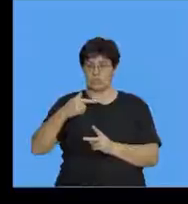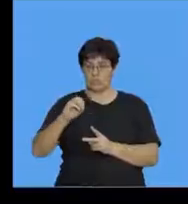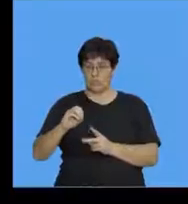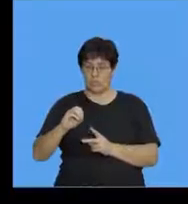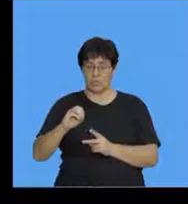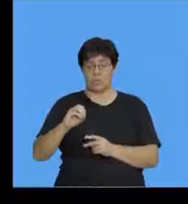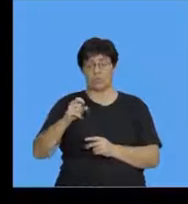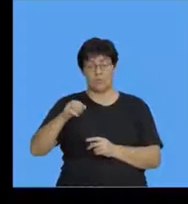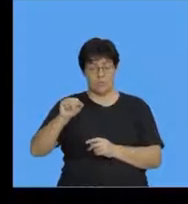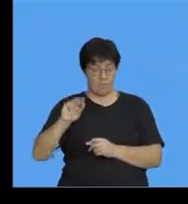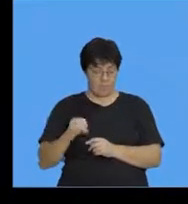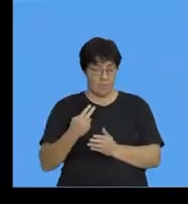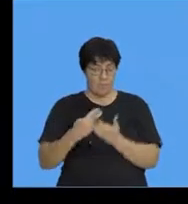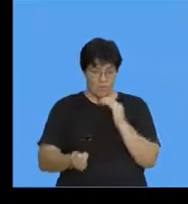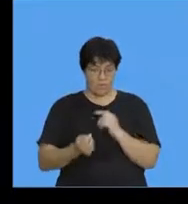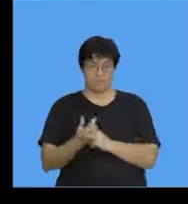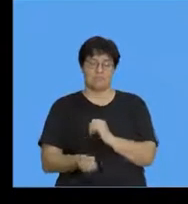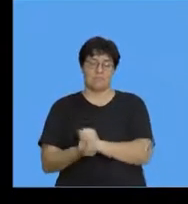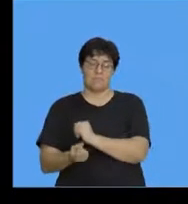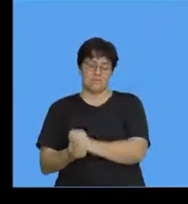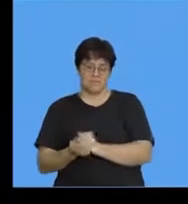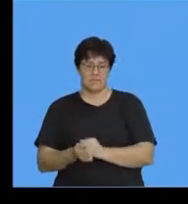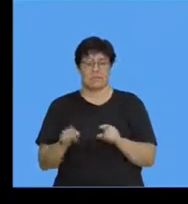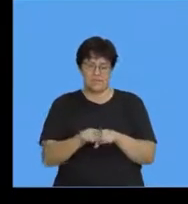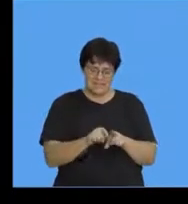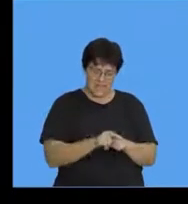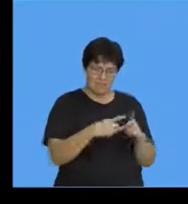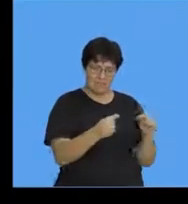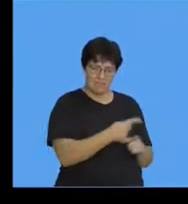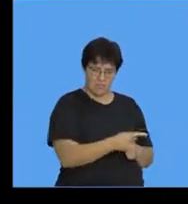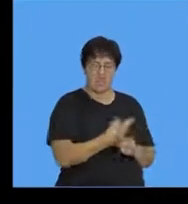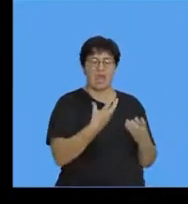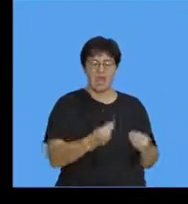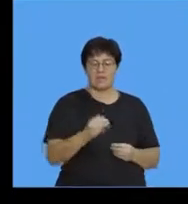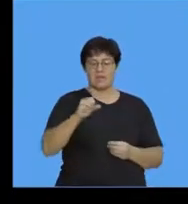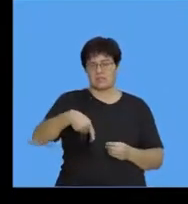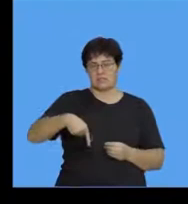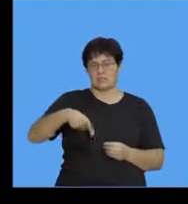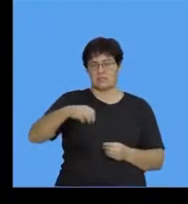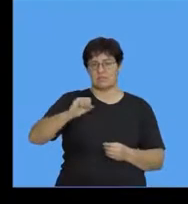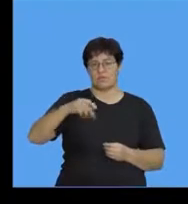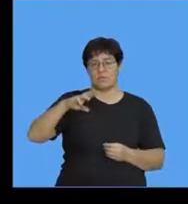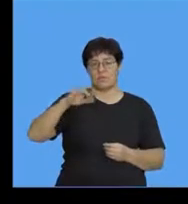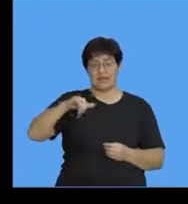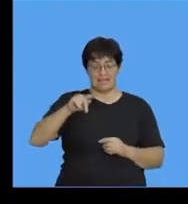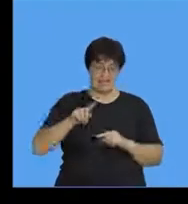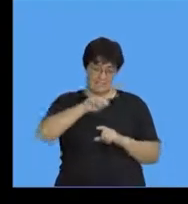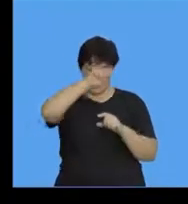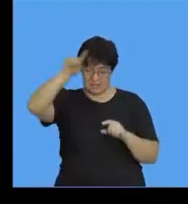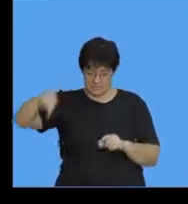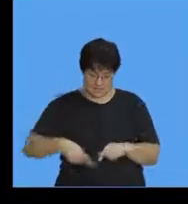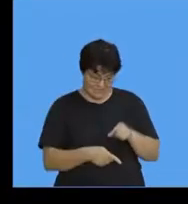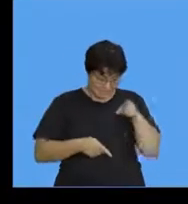okay now also both of these like the fern their sporophyte generation is going to be the major